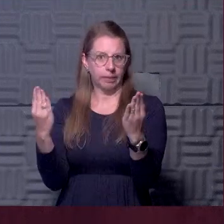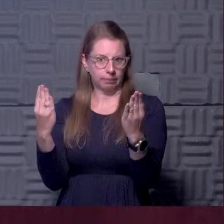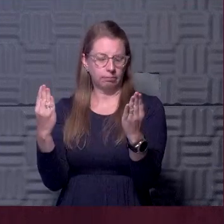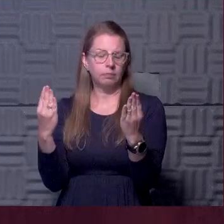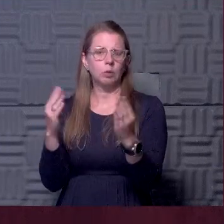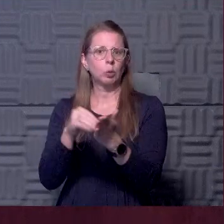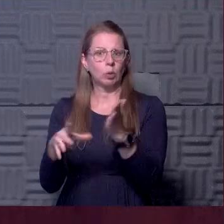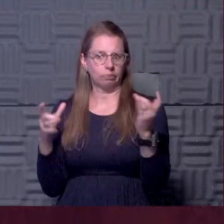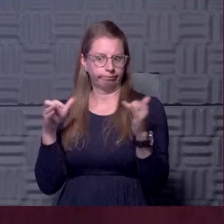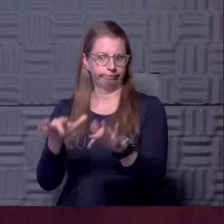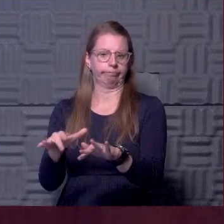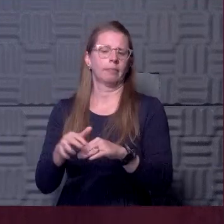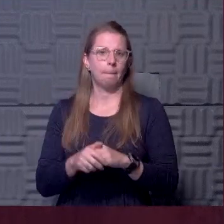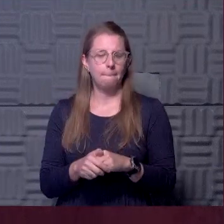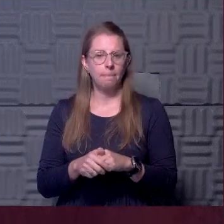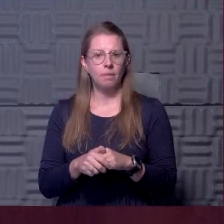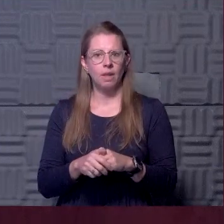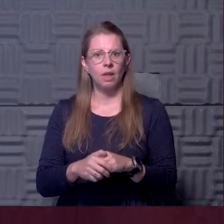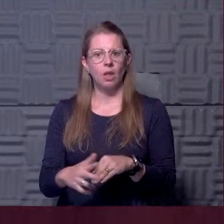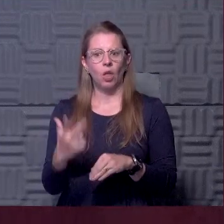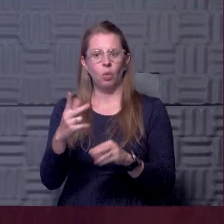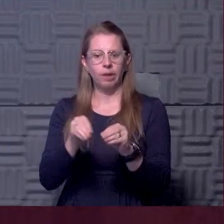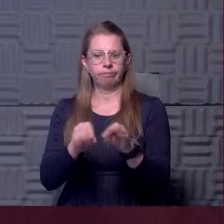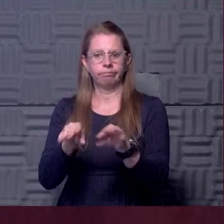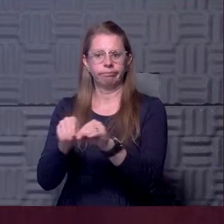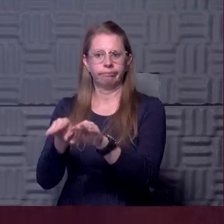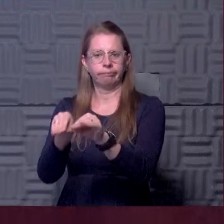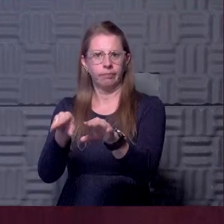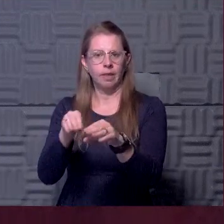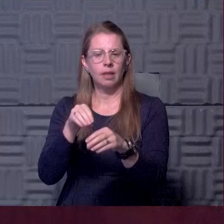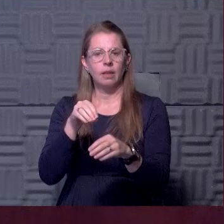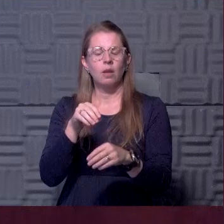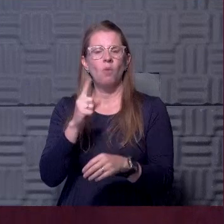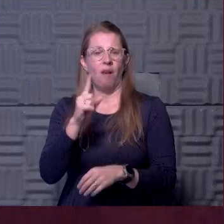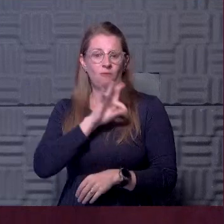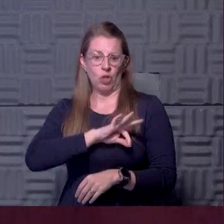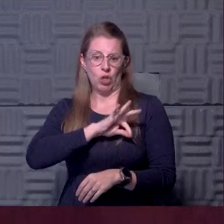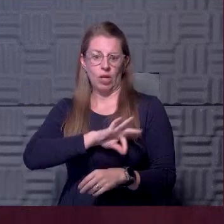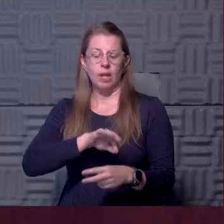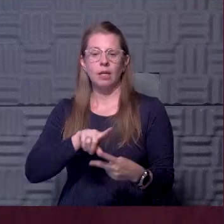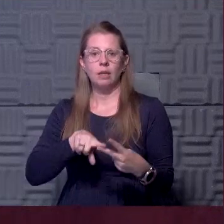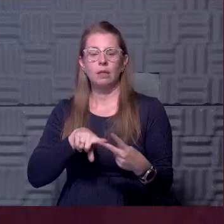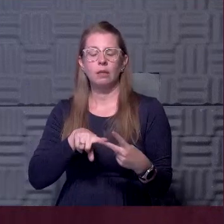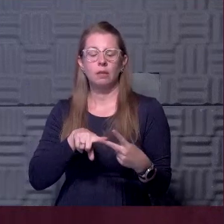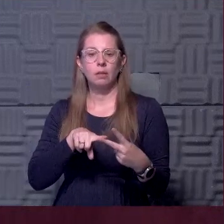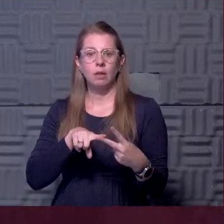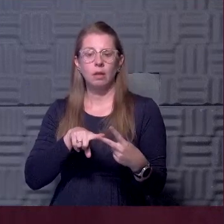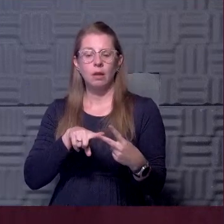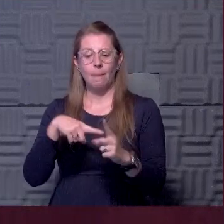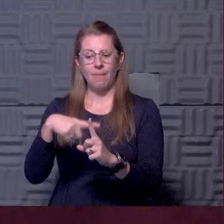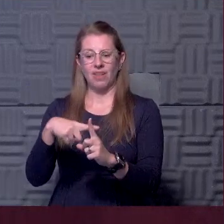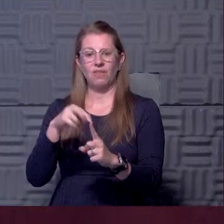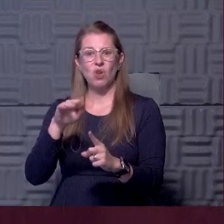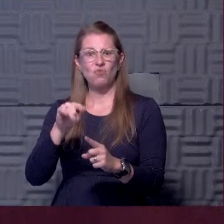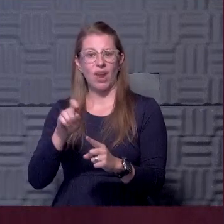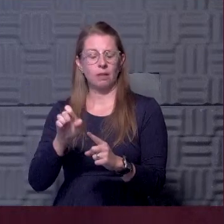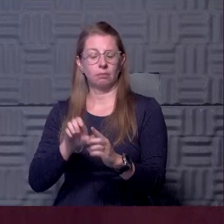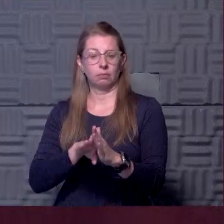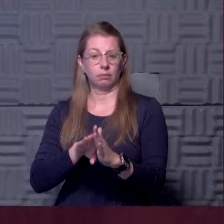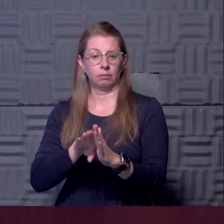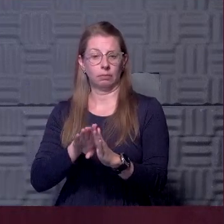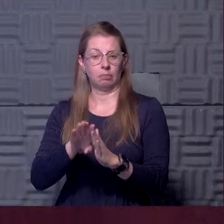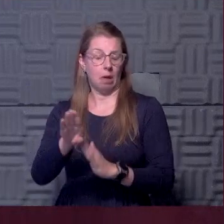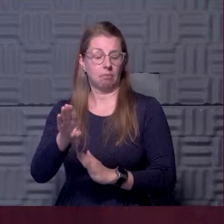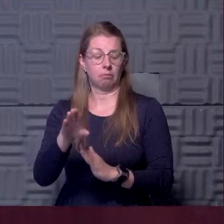on campus. They had three outbreaks in on-campus housing, one in a fraternity, and positivity rates that were